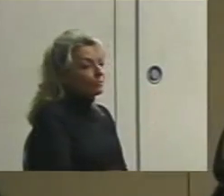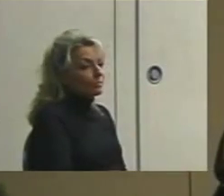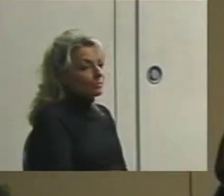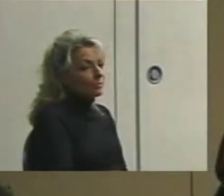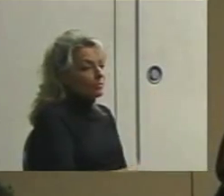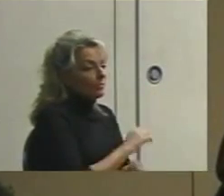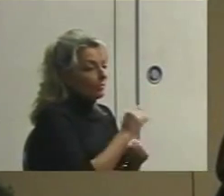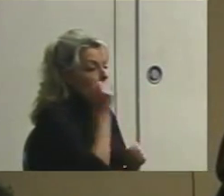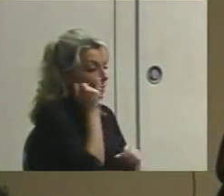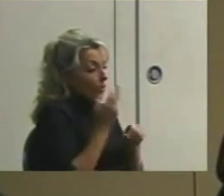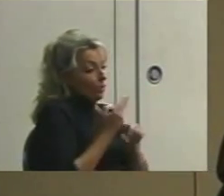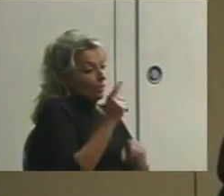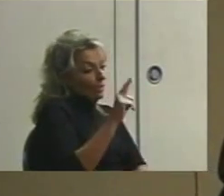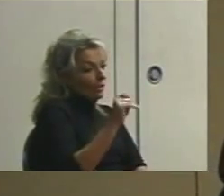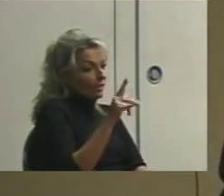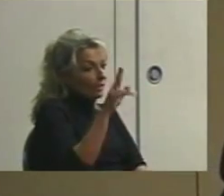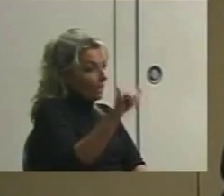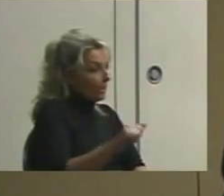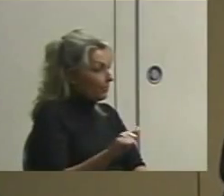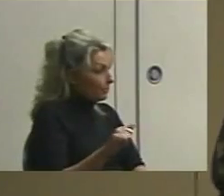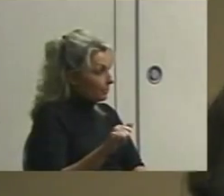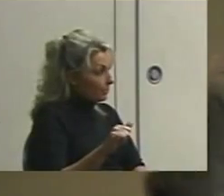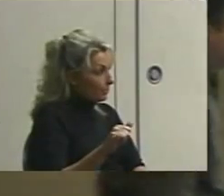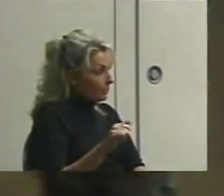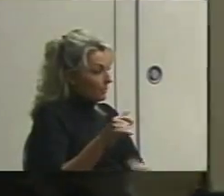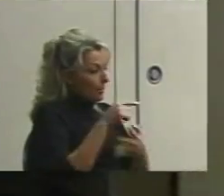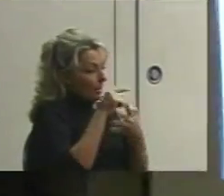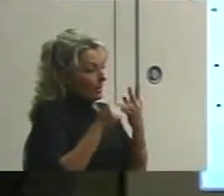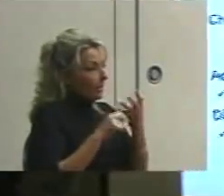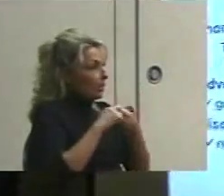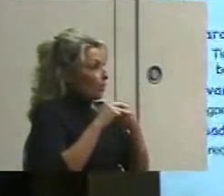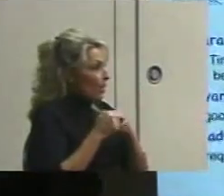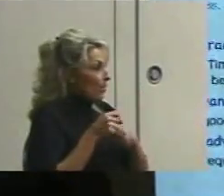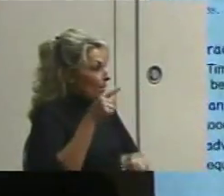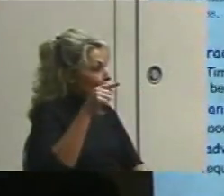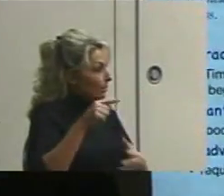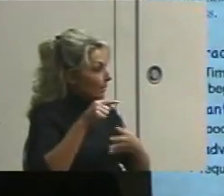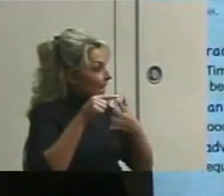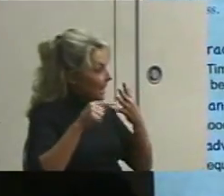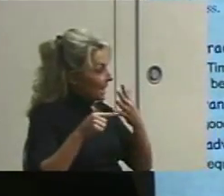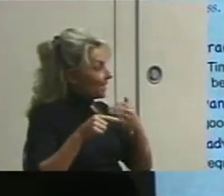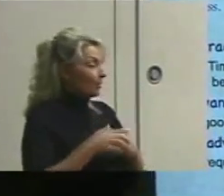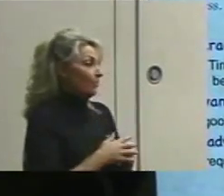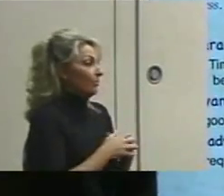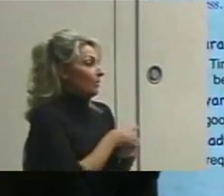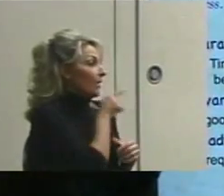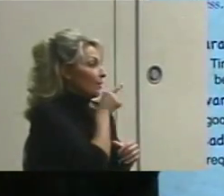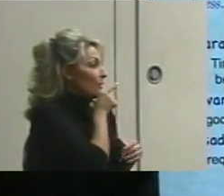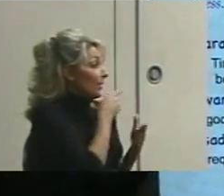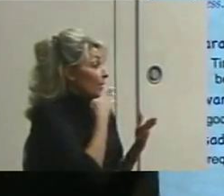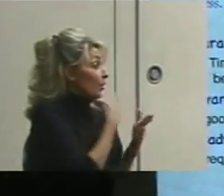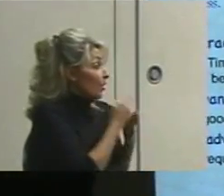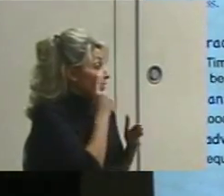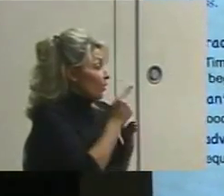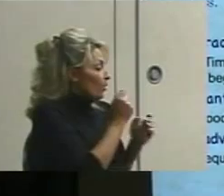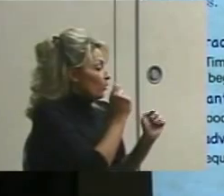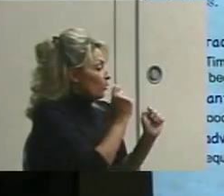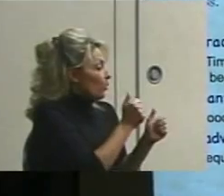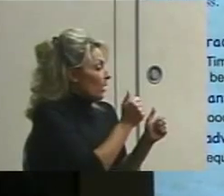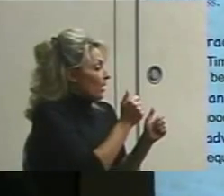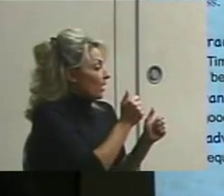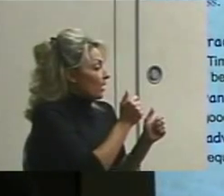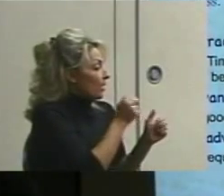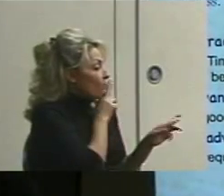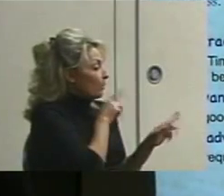we're using latency, these are our issues. It's really good for those quick stimulus